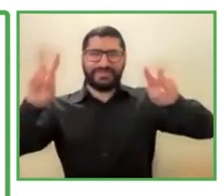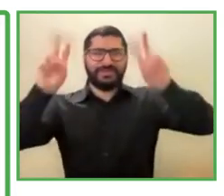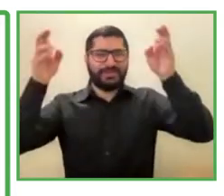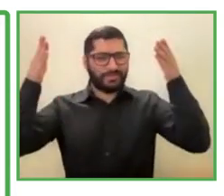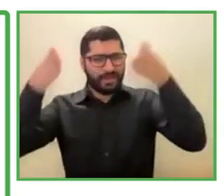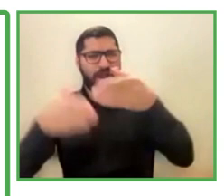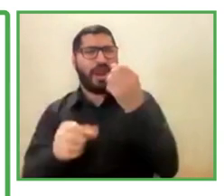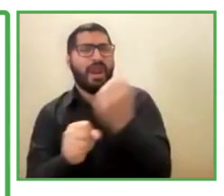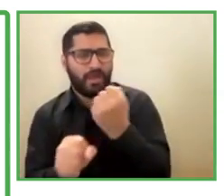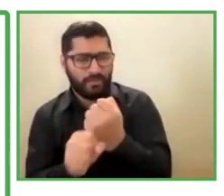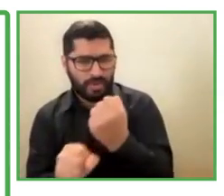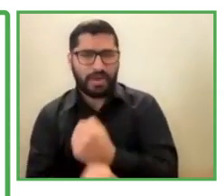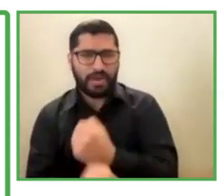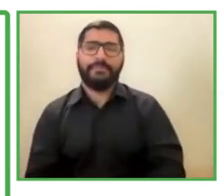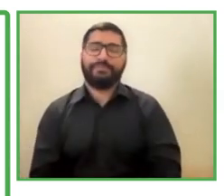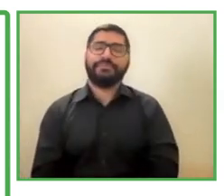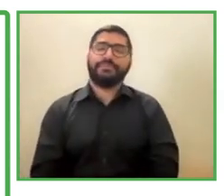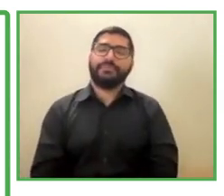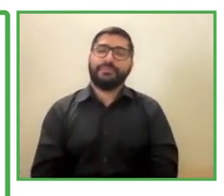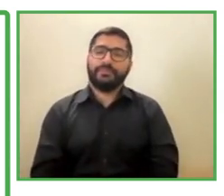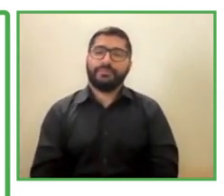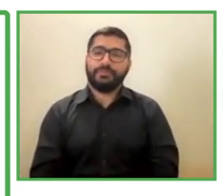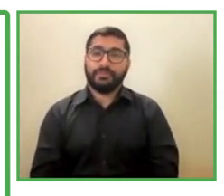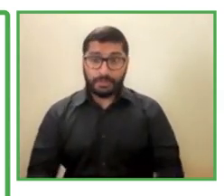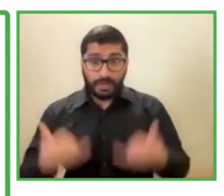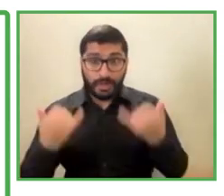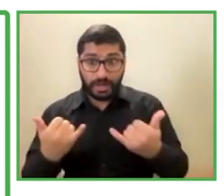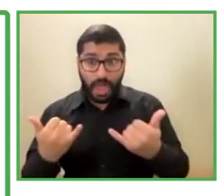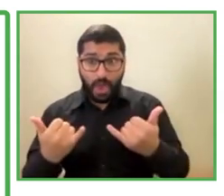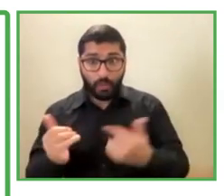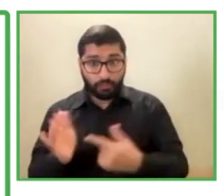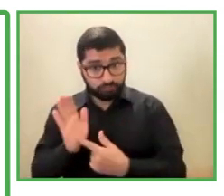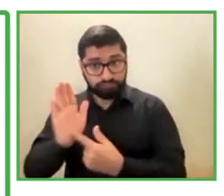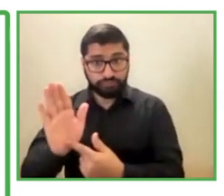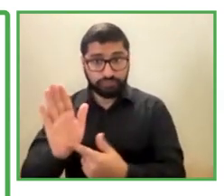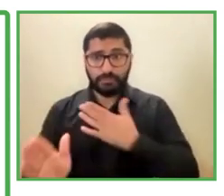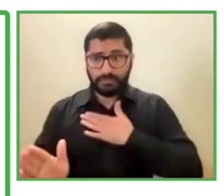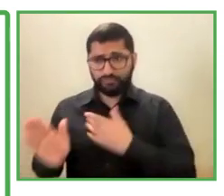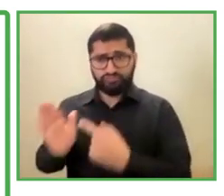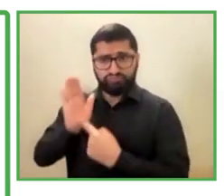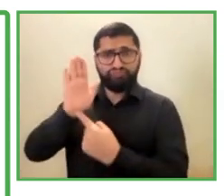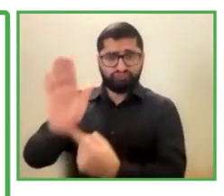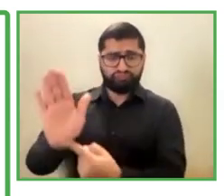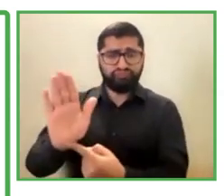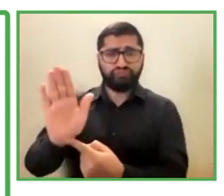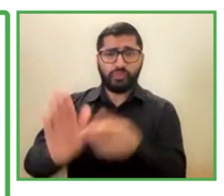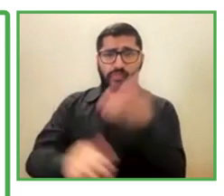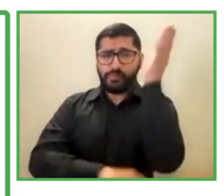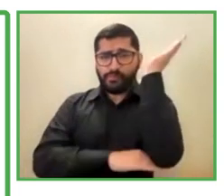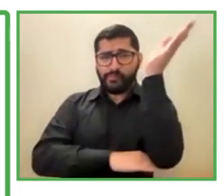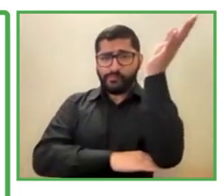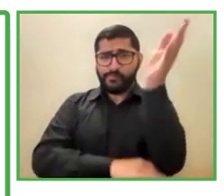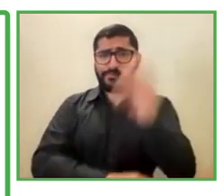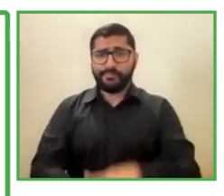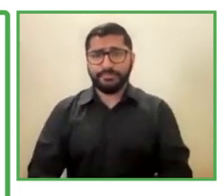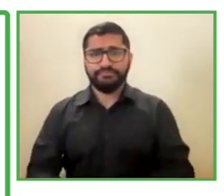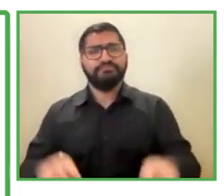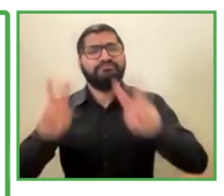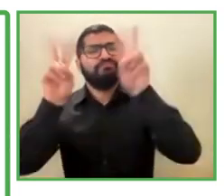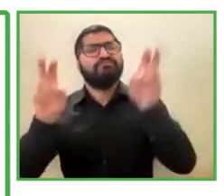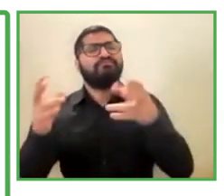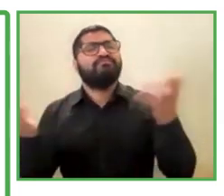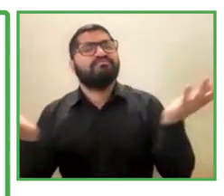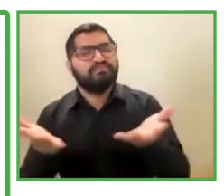environment. To begin with this, we will have the